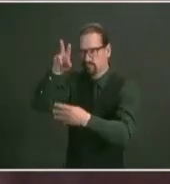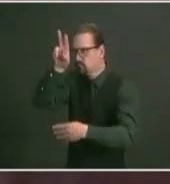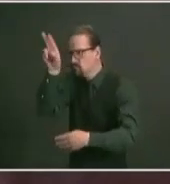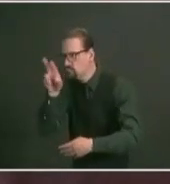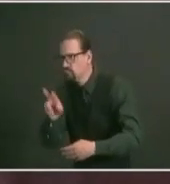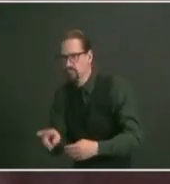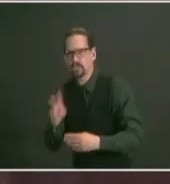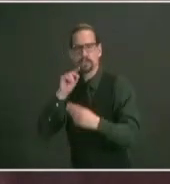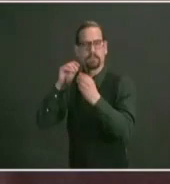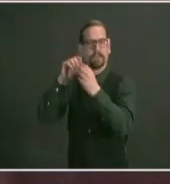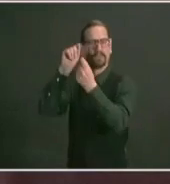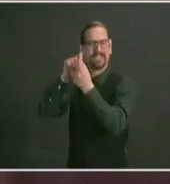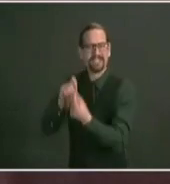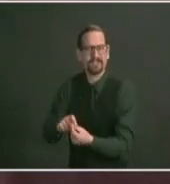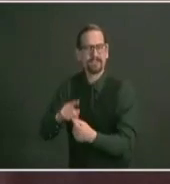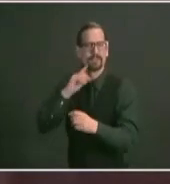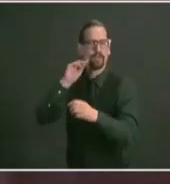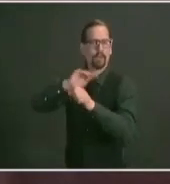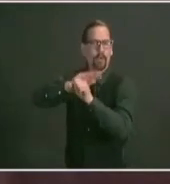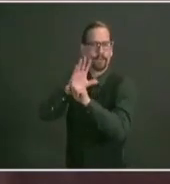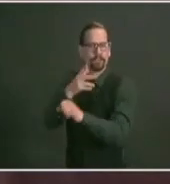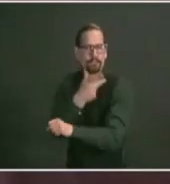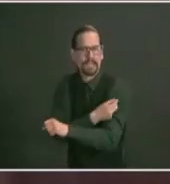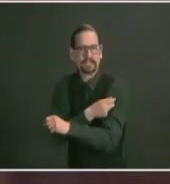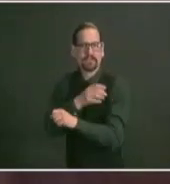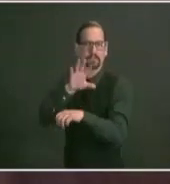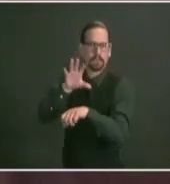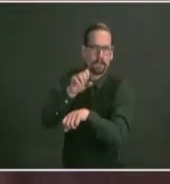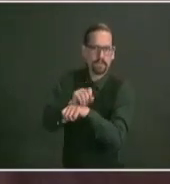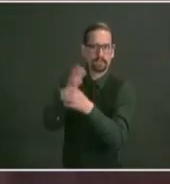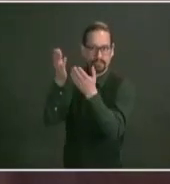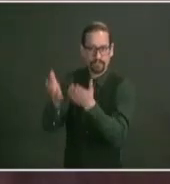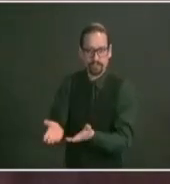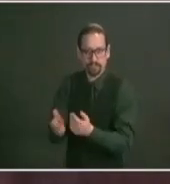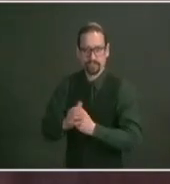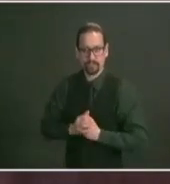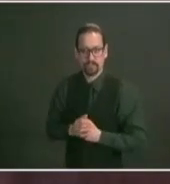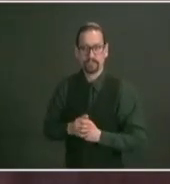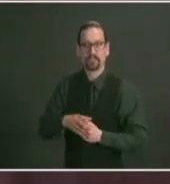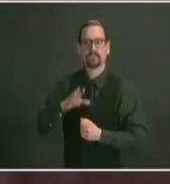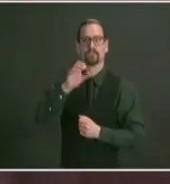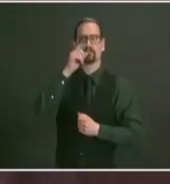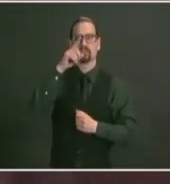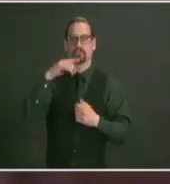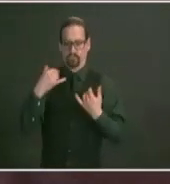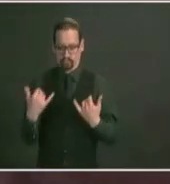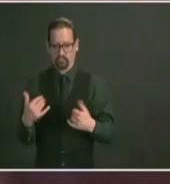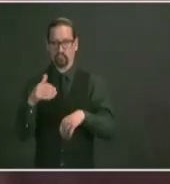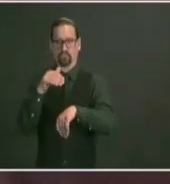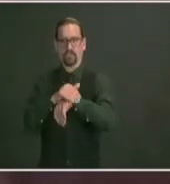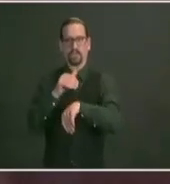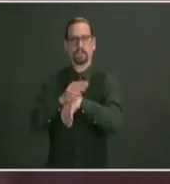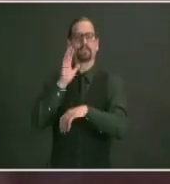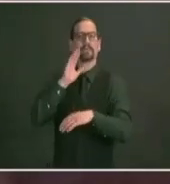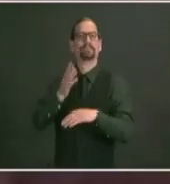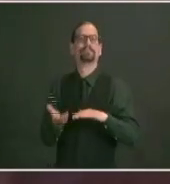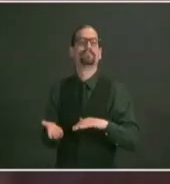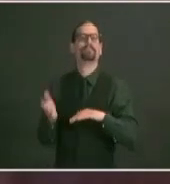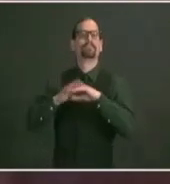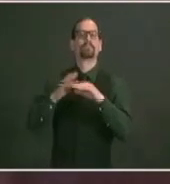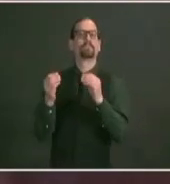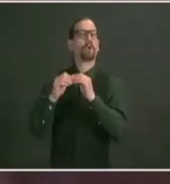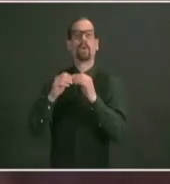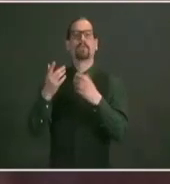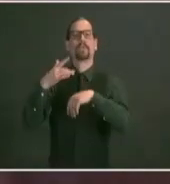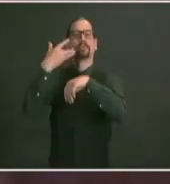manage and dynamically reallocate doses as they become available throughout the state we saw a great response